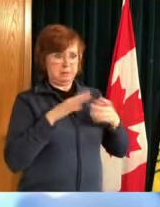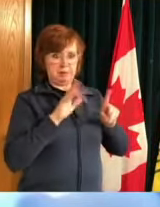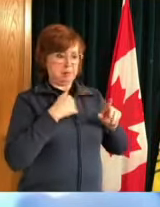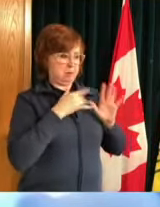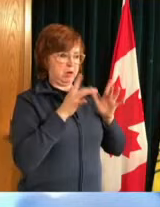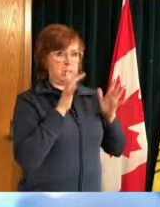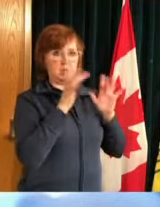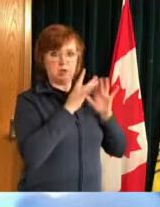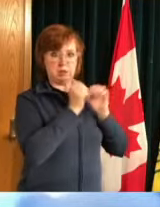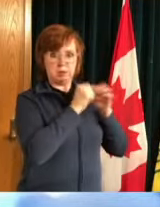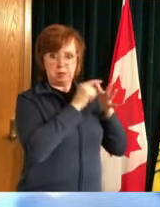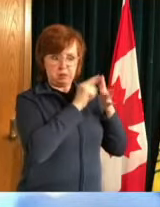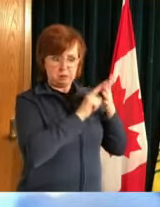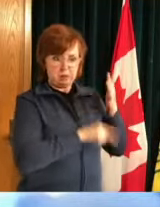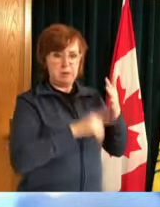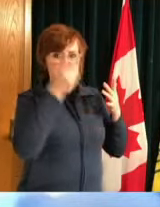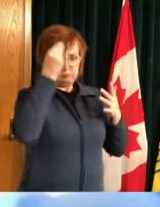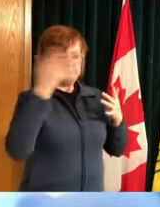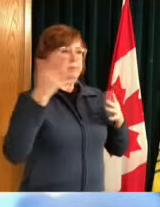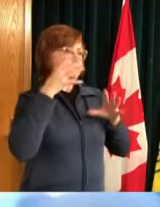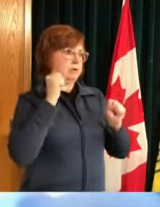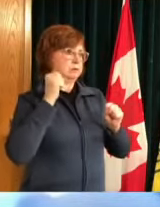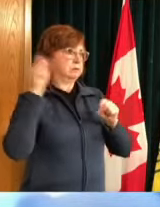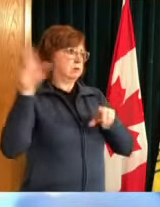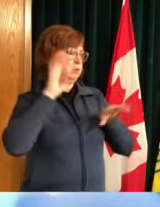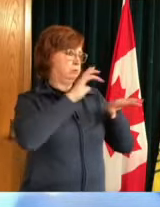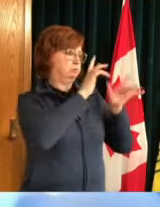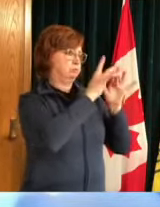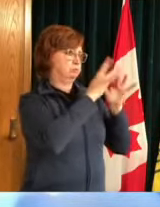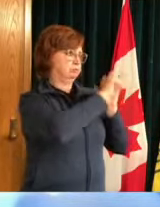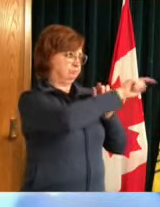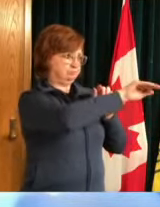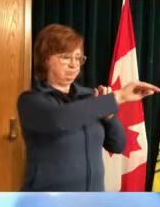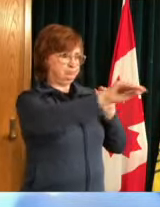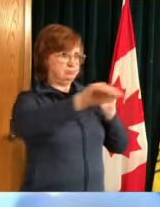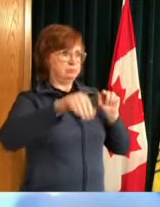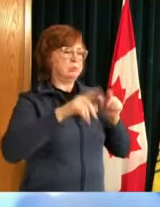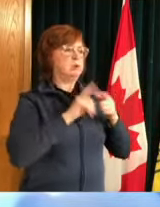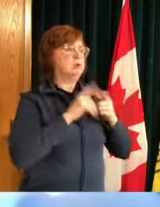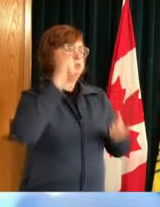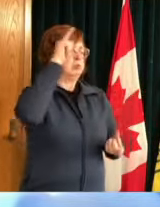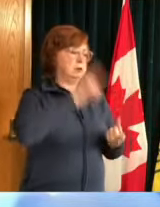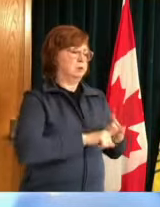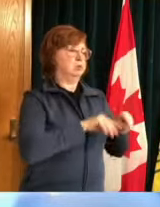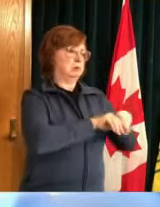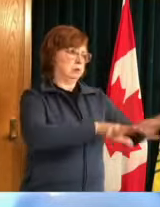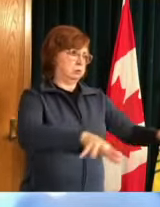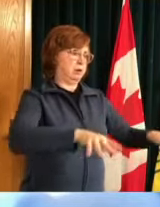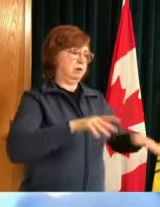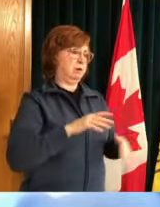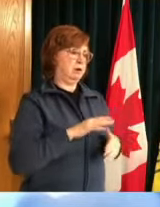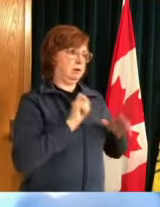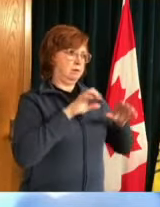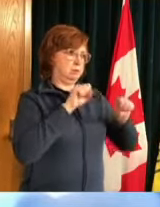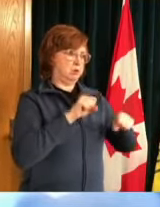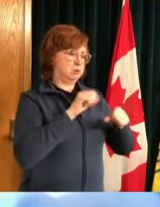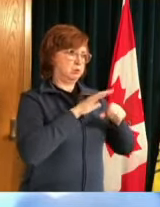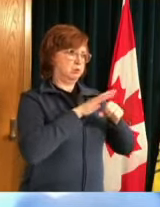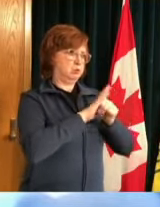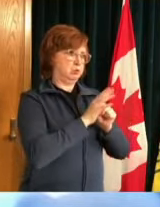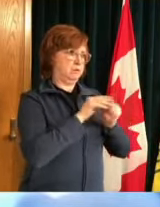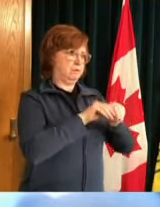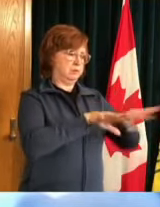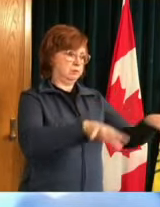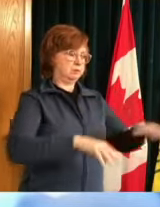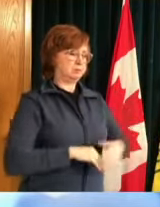quickly they can work at isolating potential covet cases and contacts who which may be any of these three